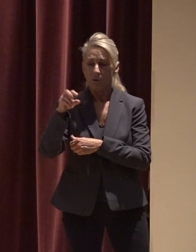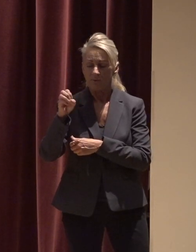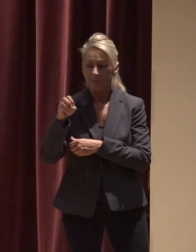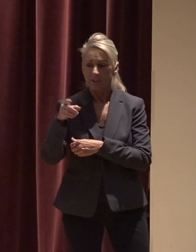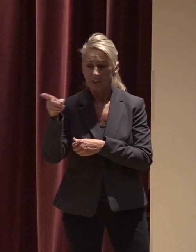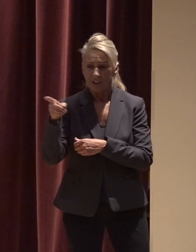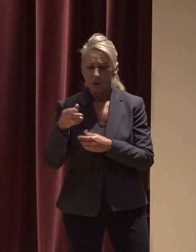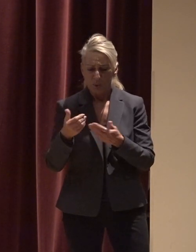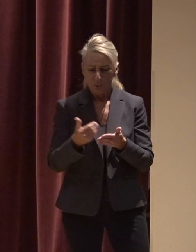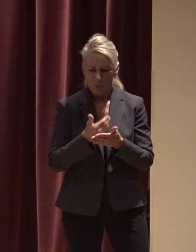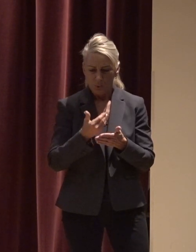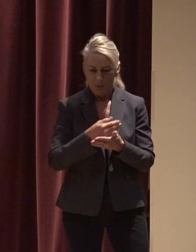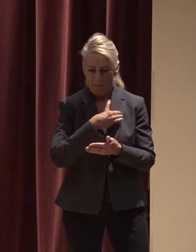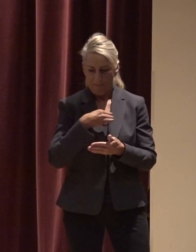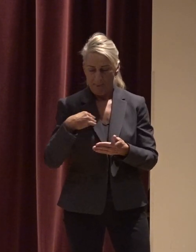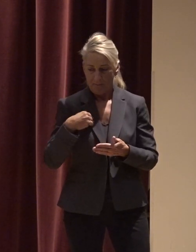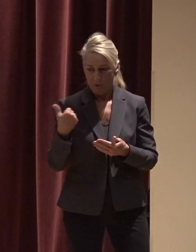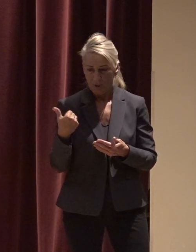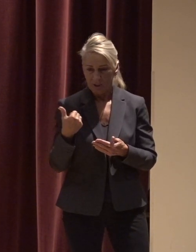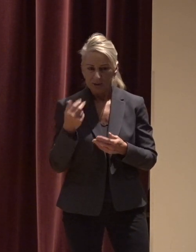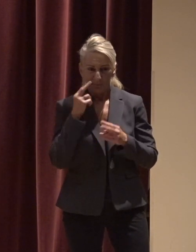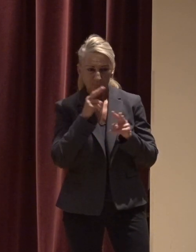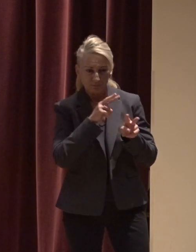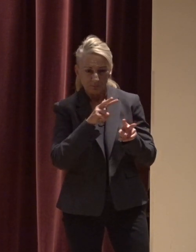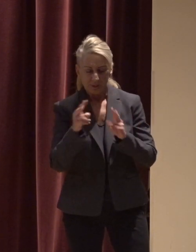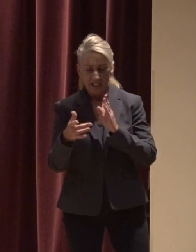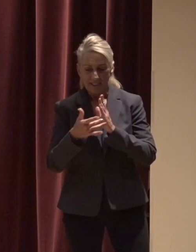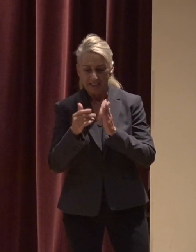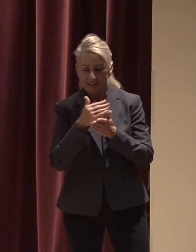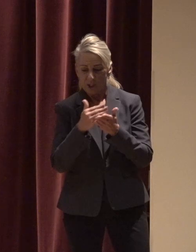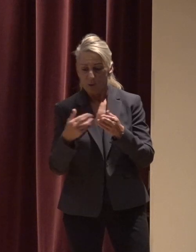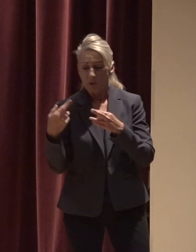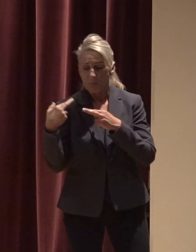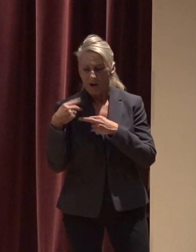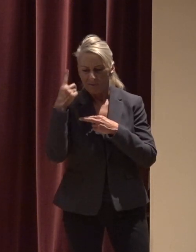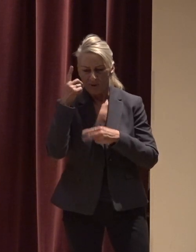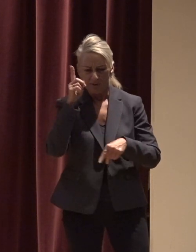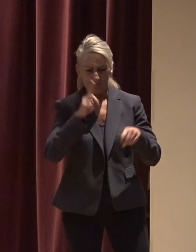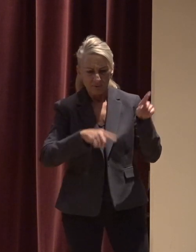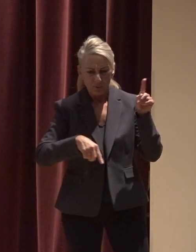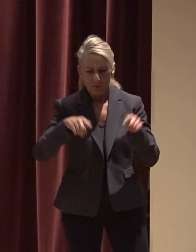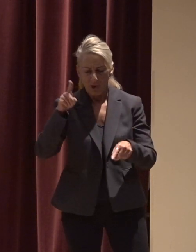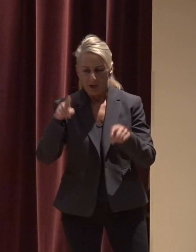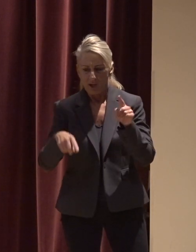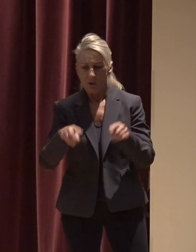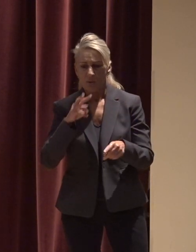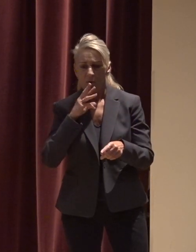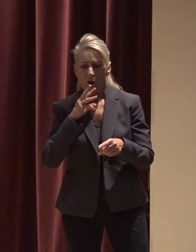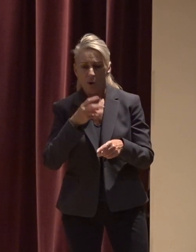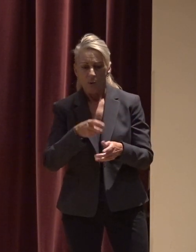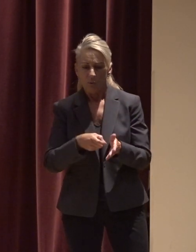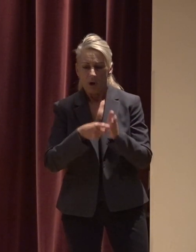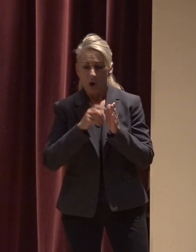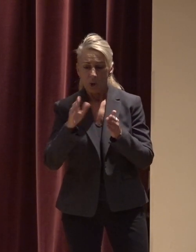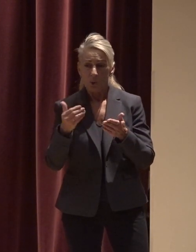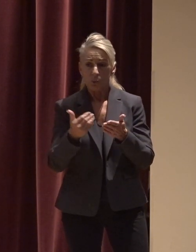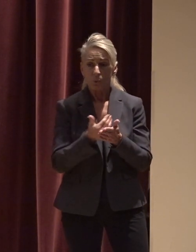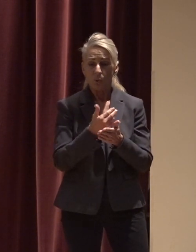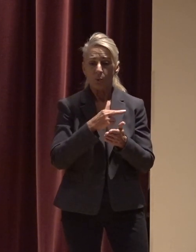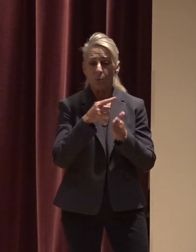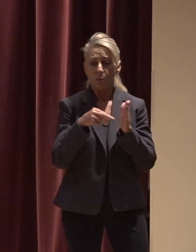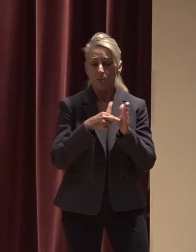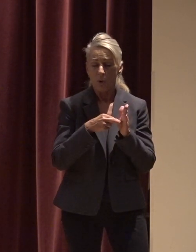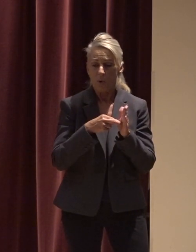public works management team overseeing a technical section responsible for a variety of monitoring requirements in her new role as environmental